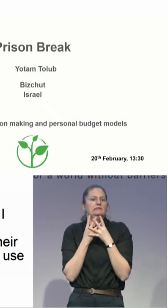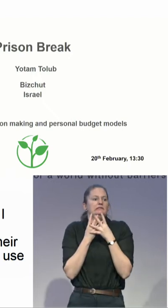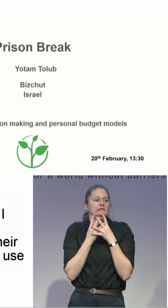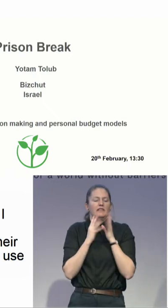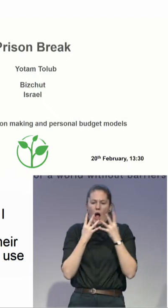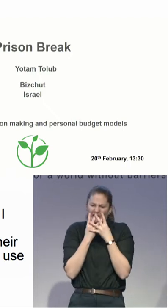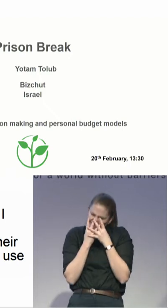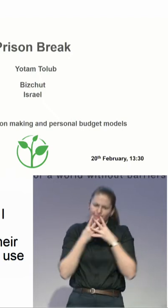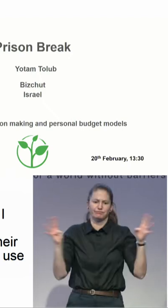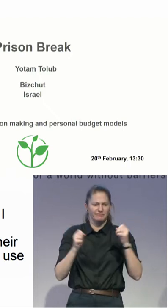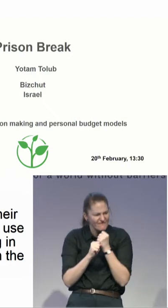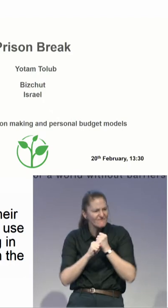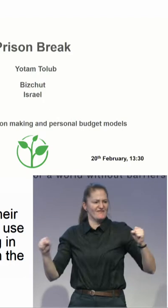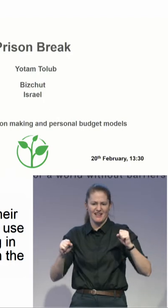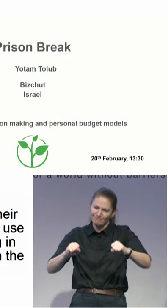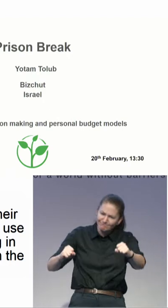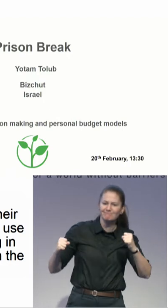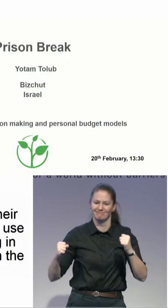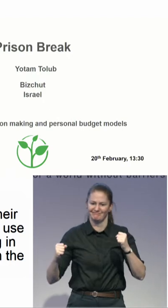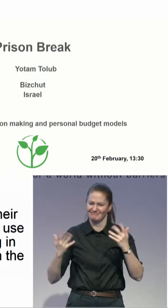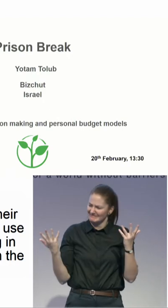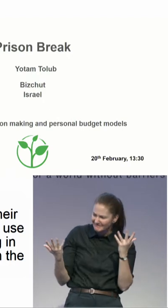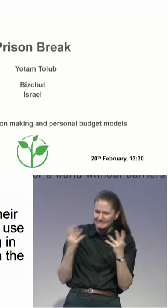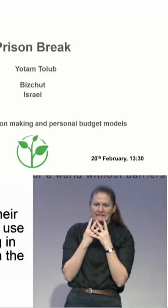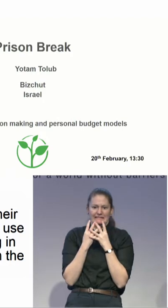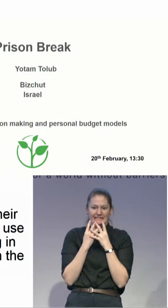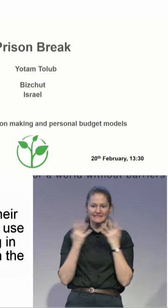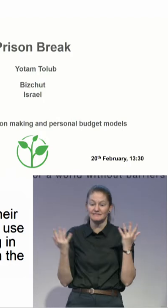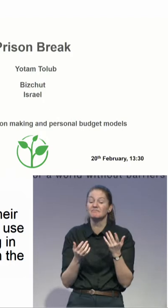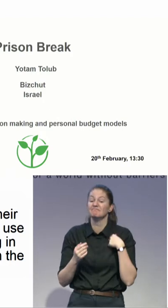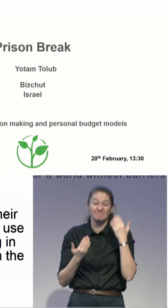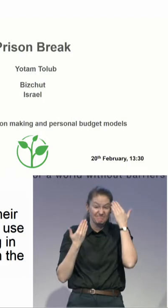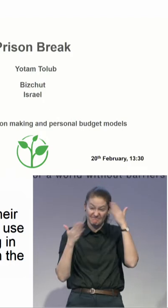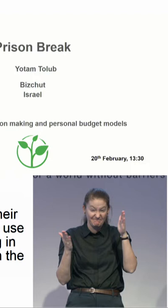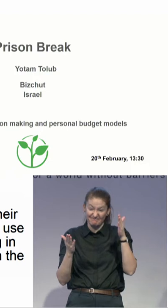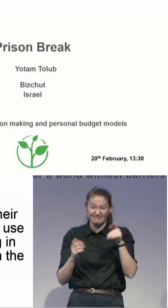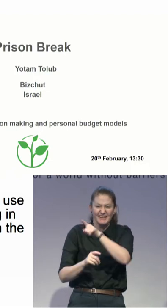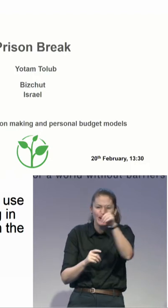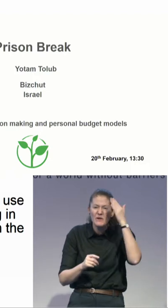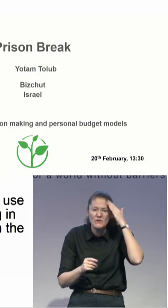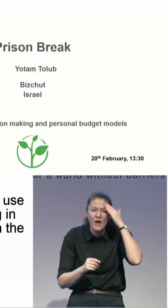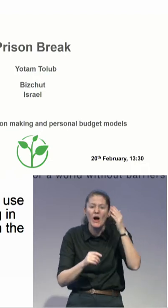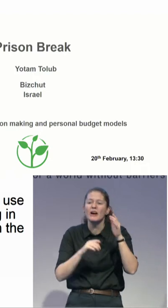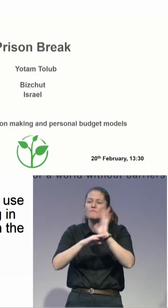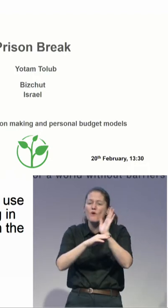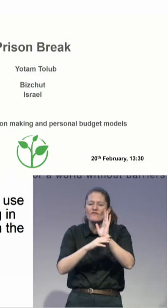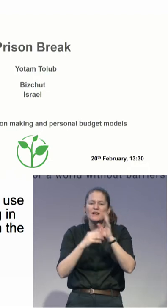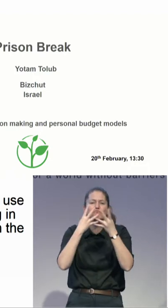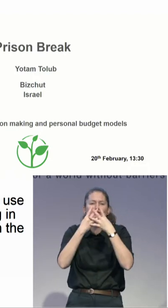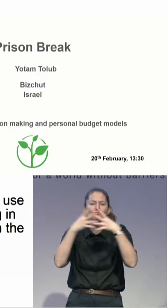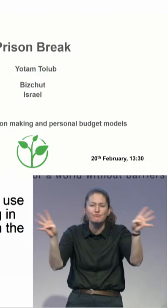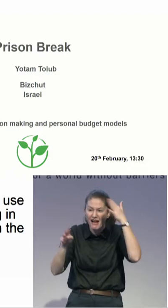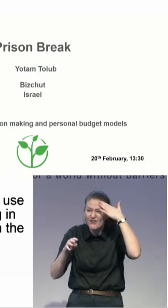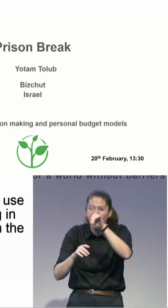And I don't know how many of you remember the TV show Prison Break. Raise your hand if you know what I'm talking about.